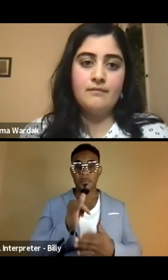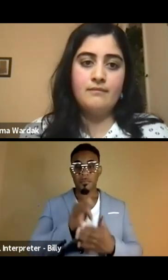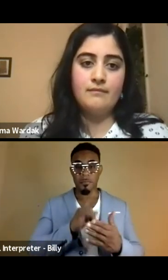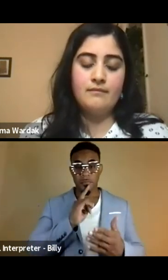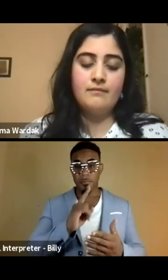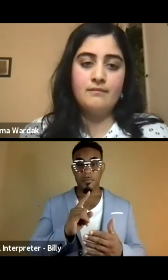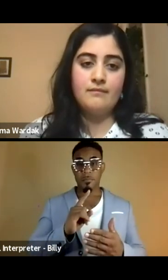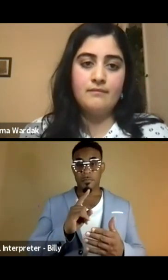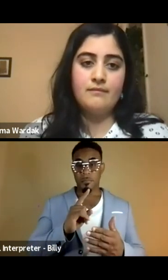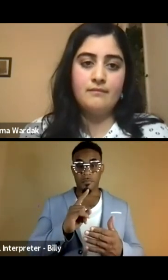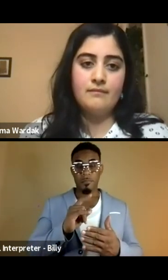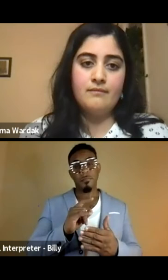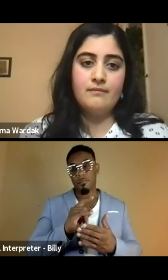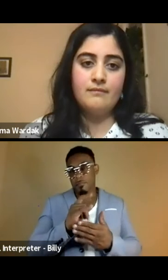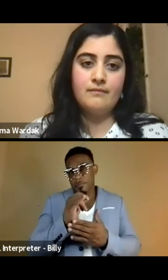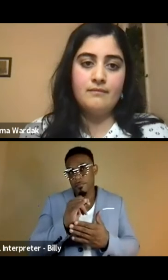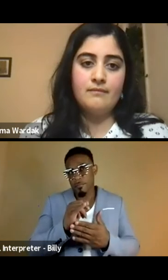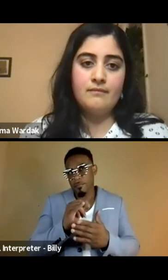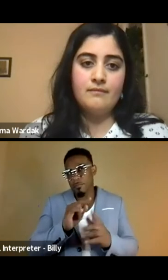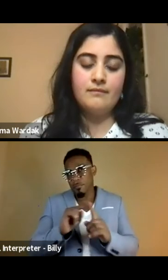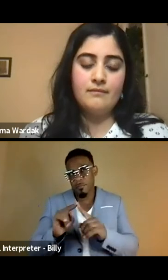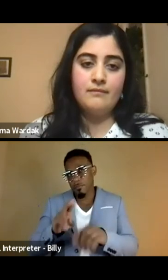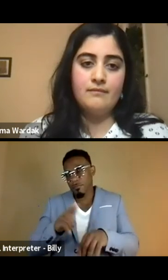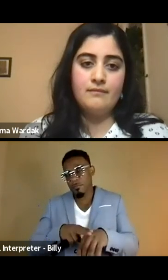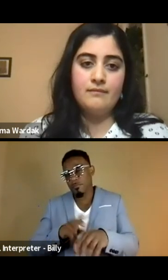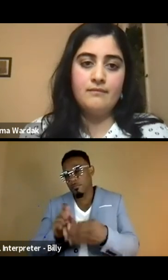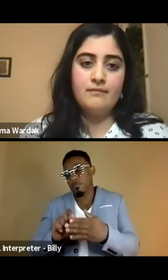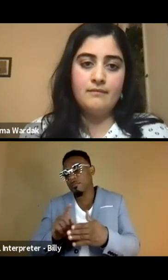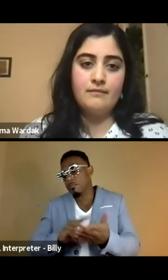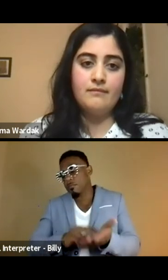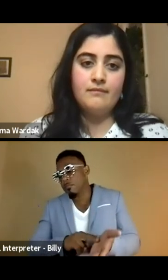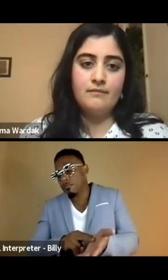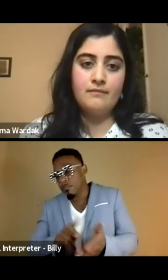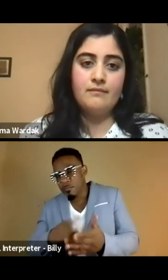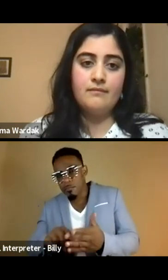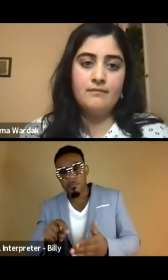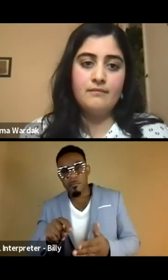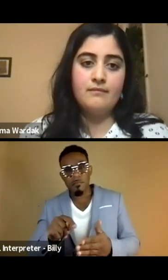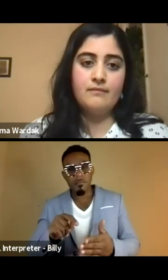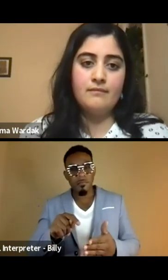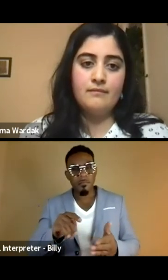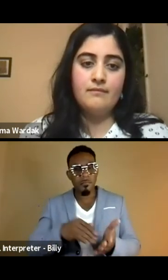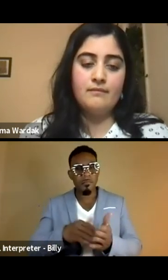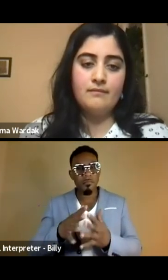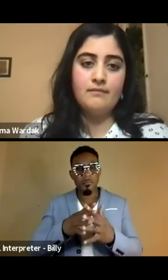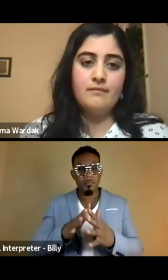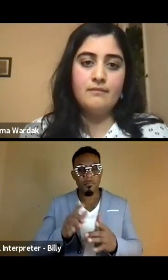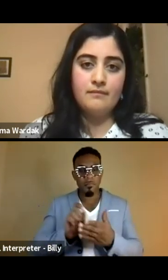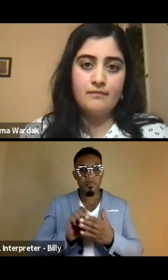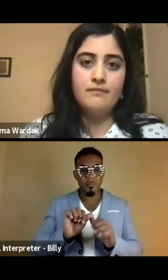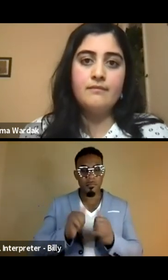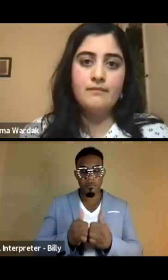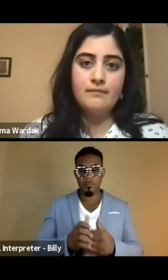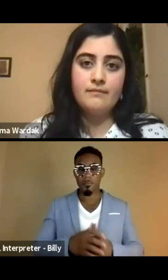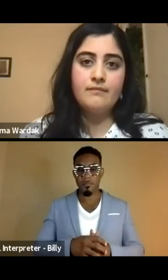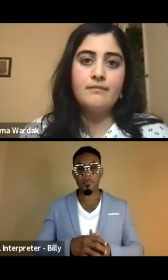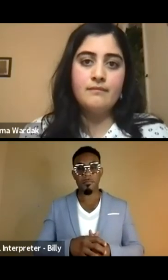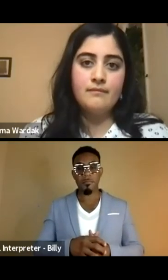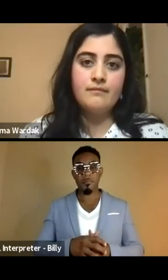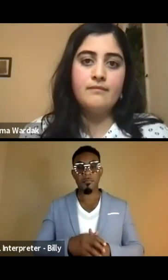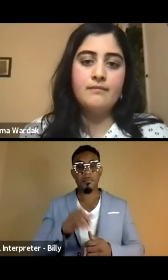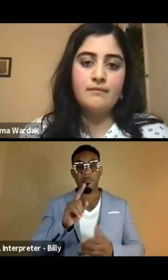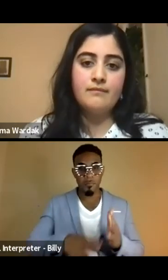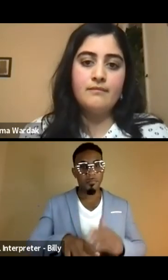not only theater, of course, but also writing to check out the, uh, Afghan American Writers Association, uh, to